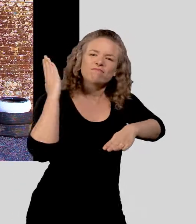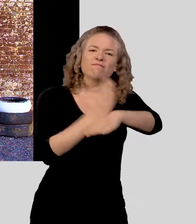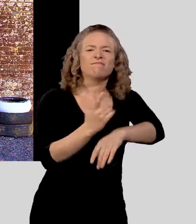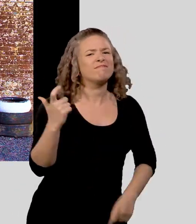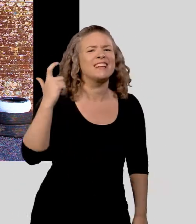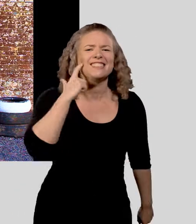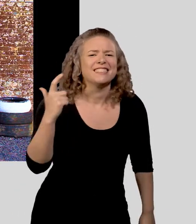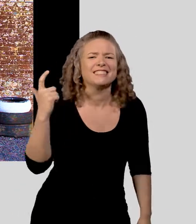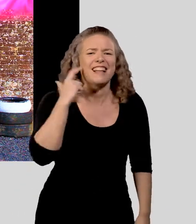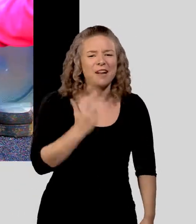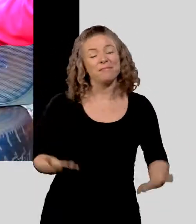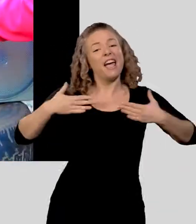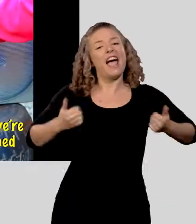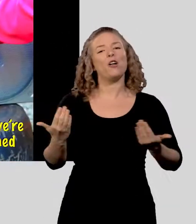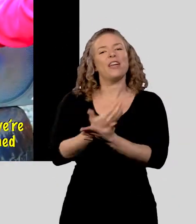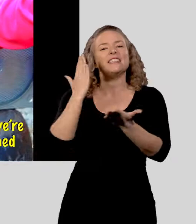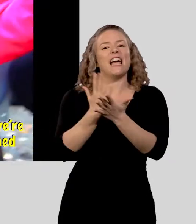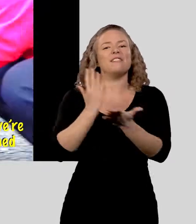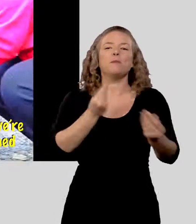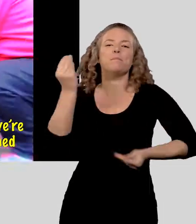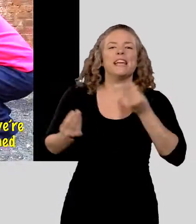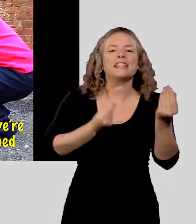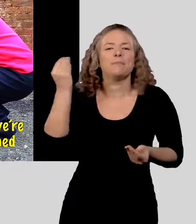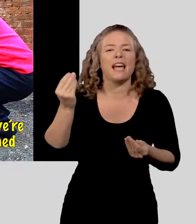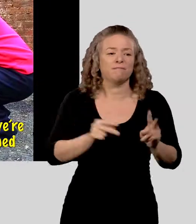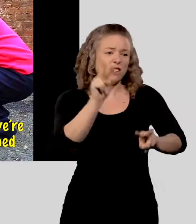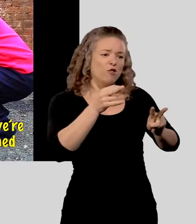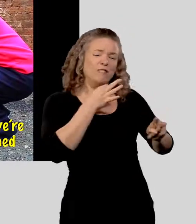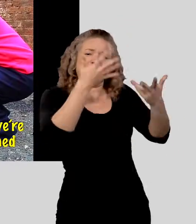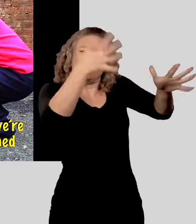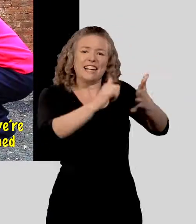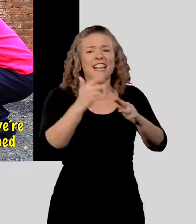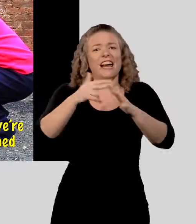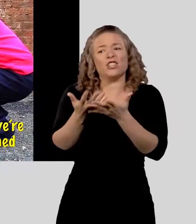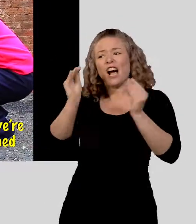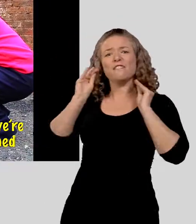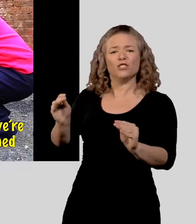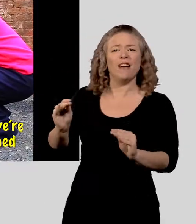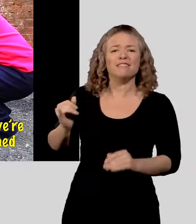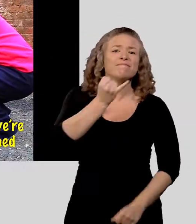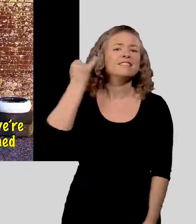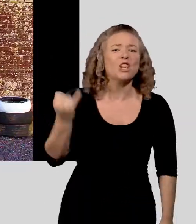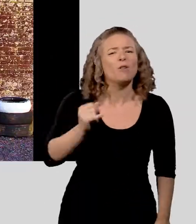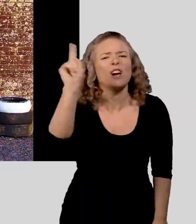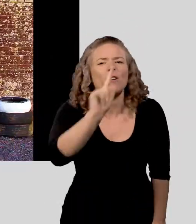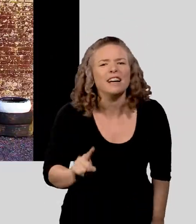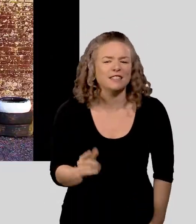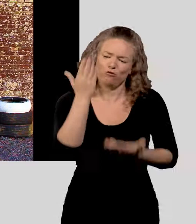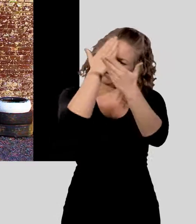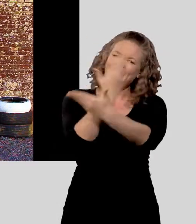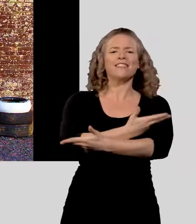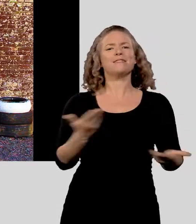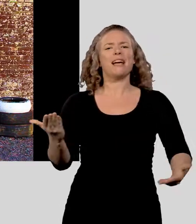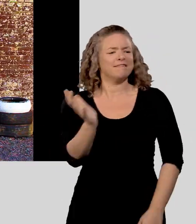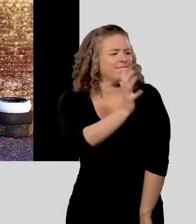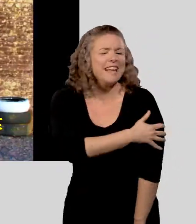being on time don't cost a dime Health and safety will be explained, we'll risk assess and our staff are trained Don't go costing,